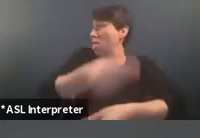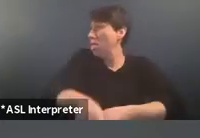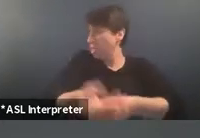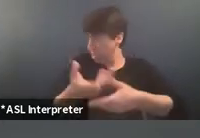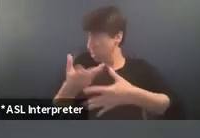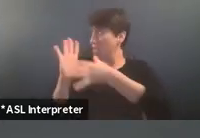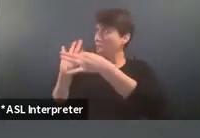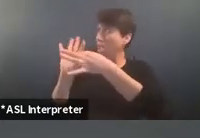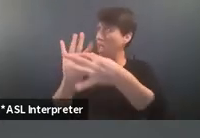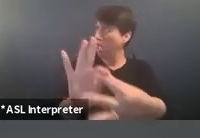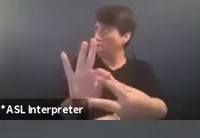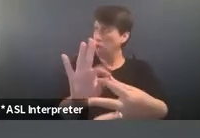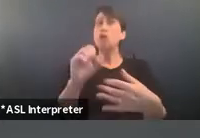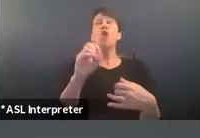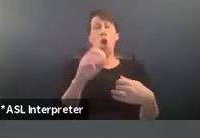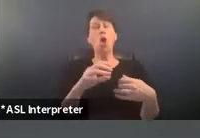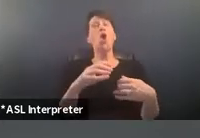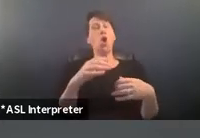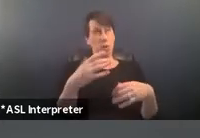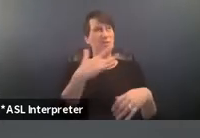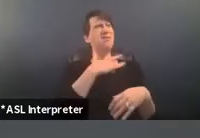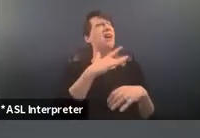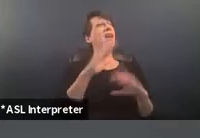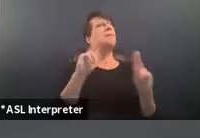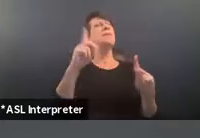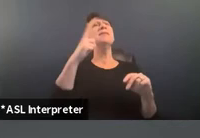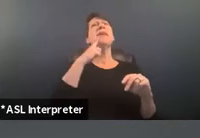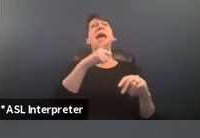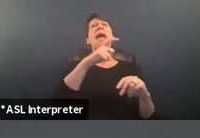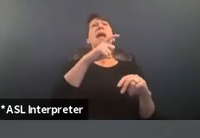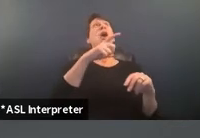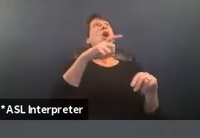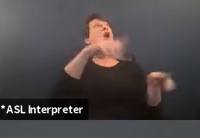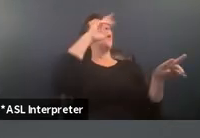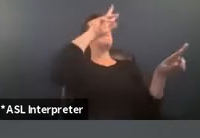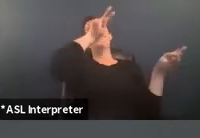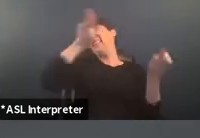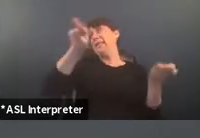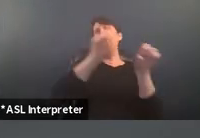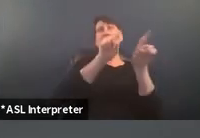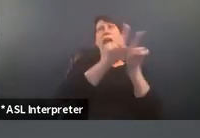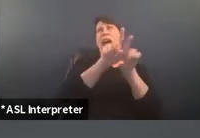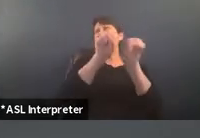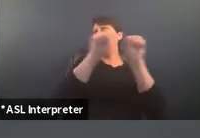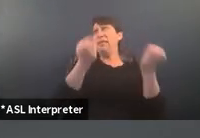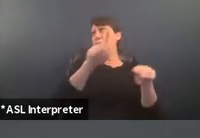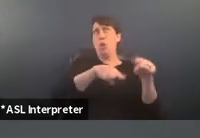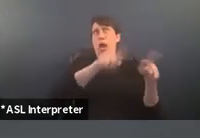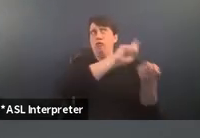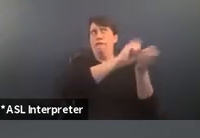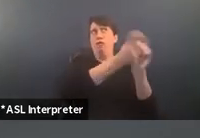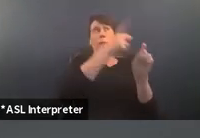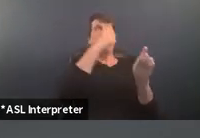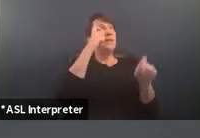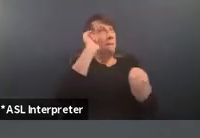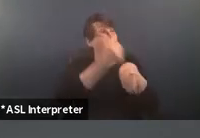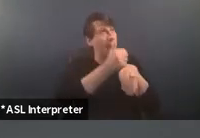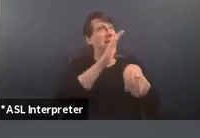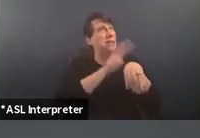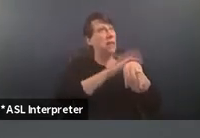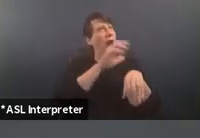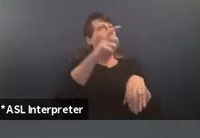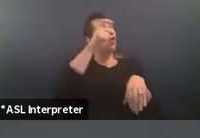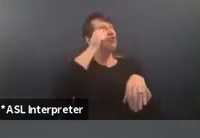the primary premise is often that policing as a system cannot be reformed because it is based on racialized